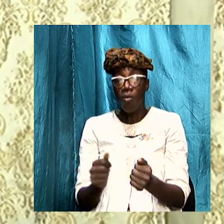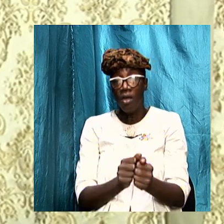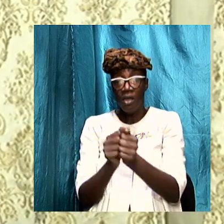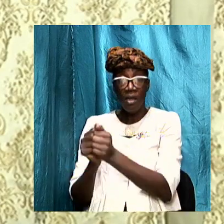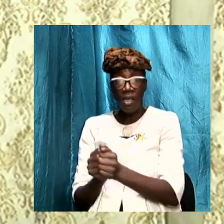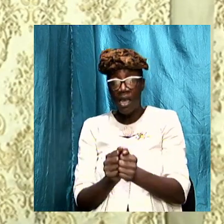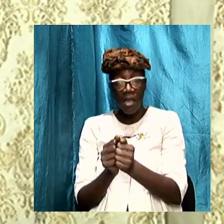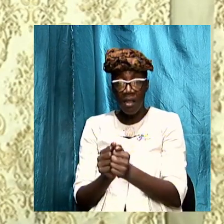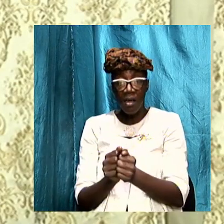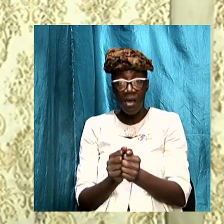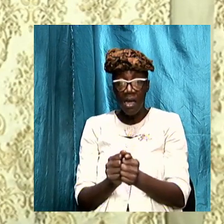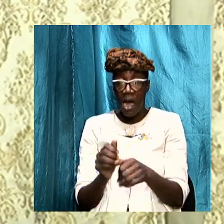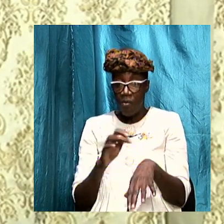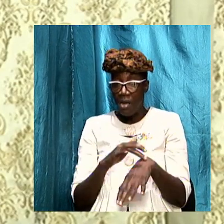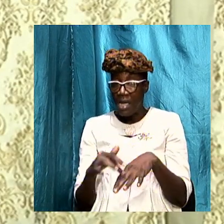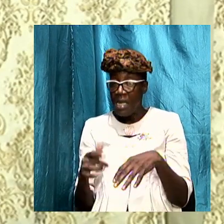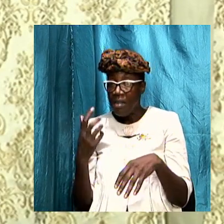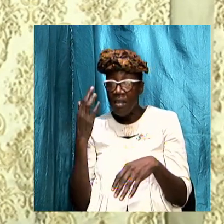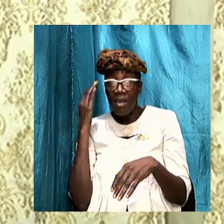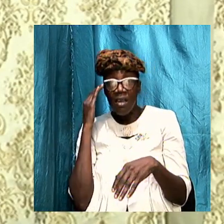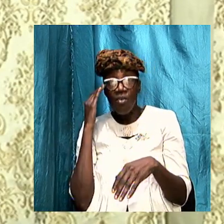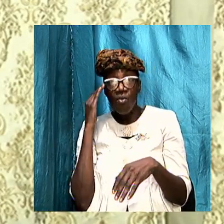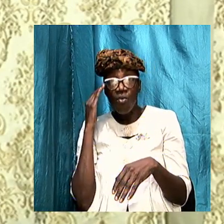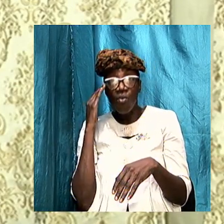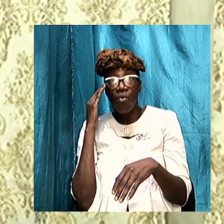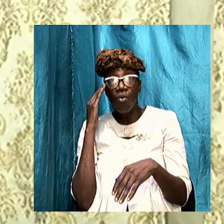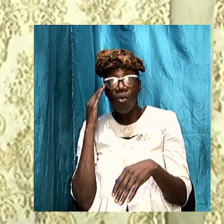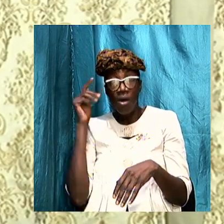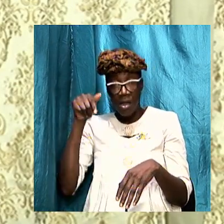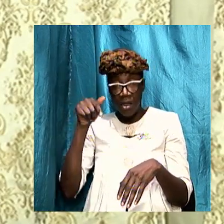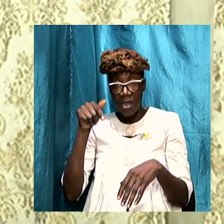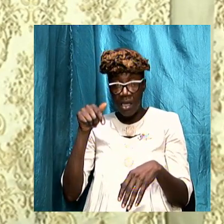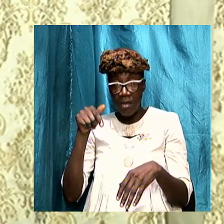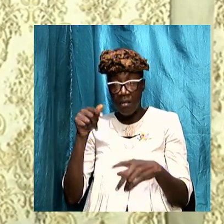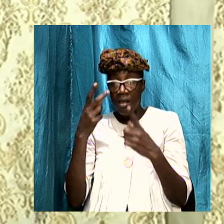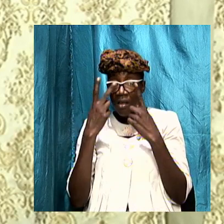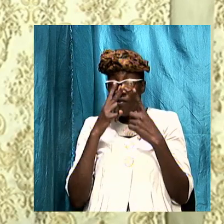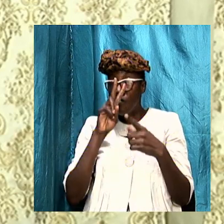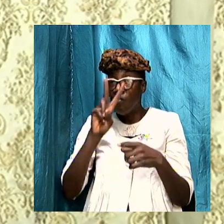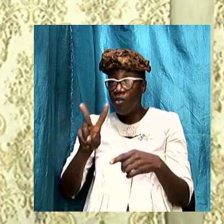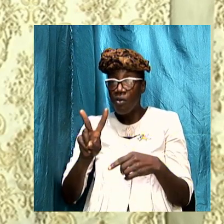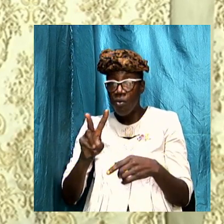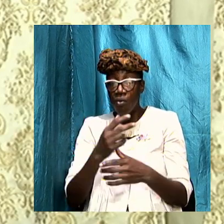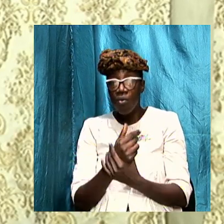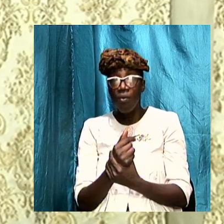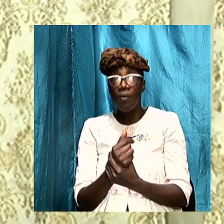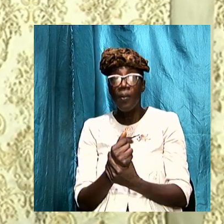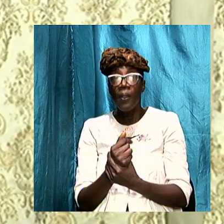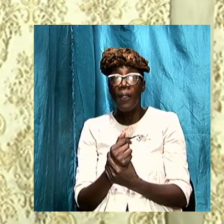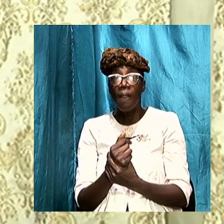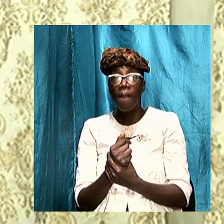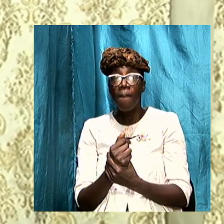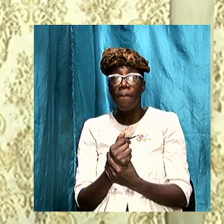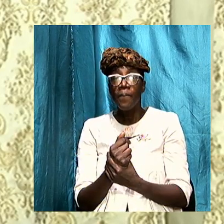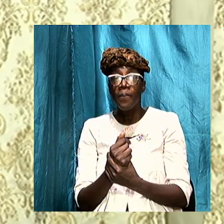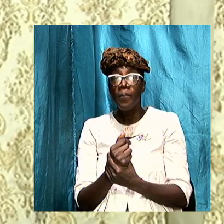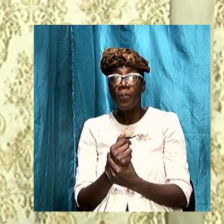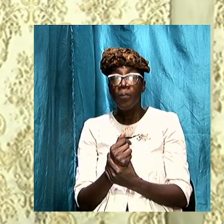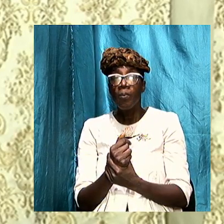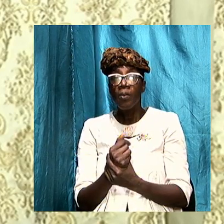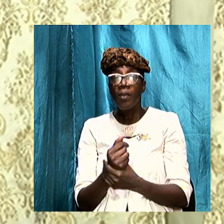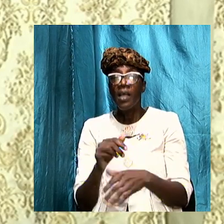and we can easily know that this particular viewpoint is quite